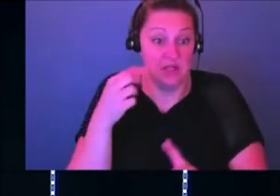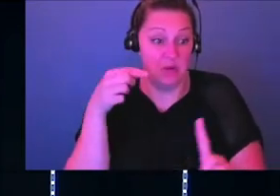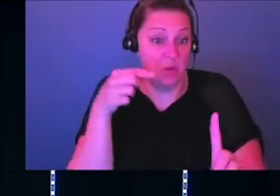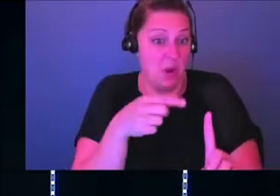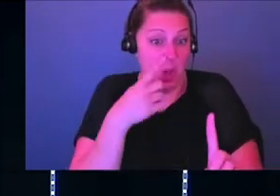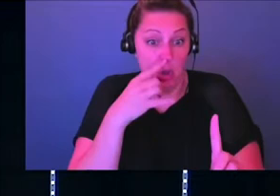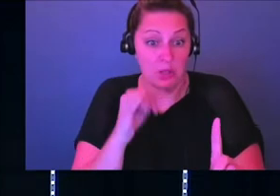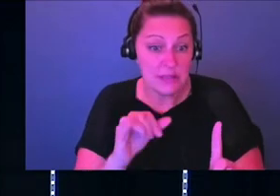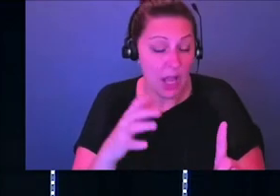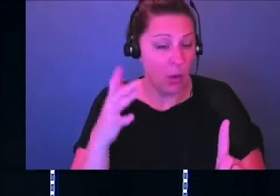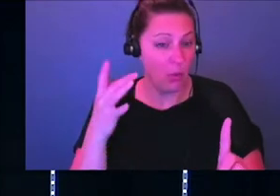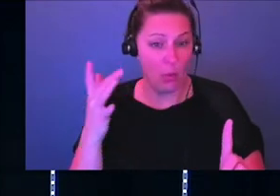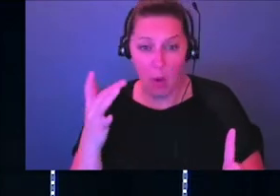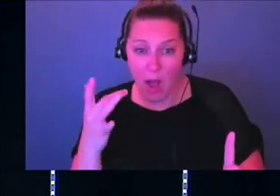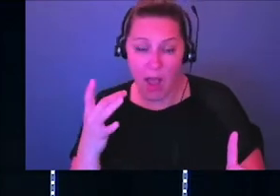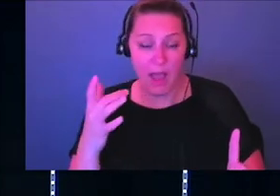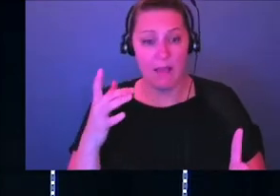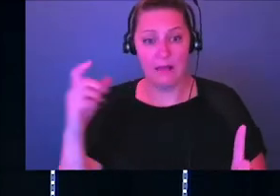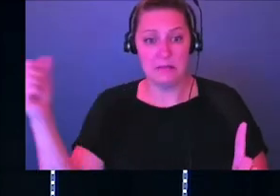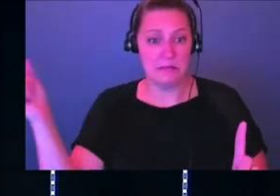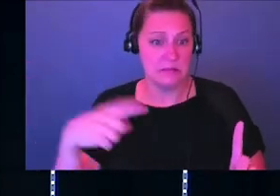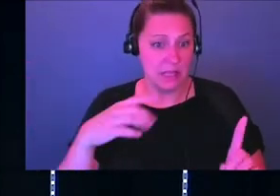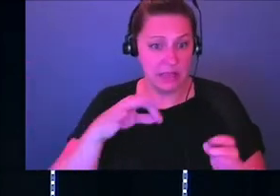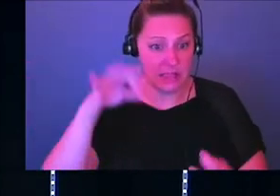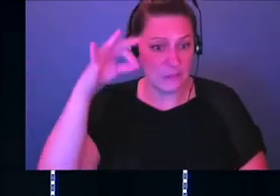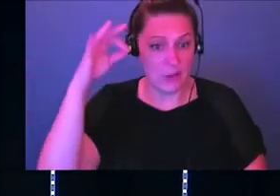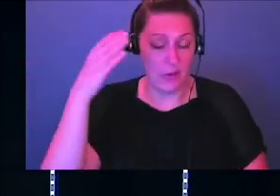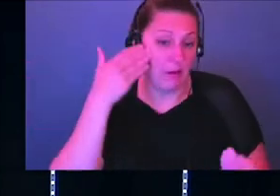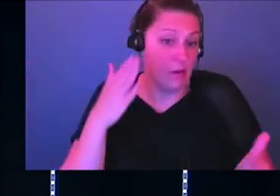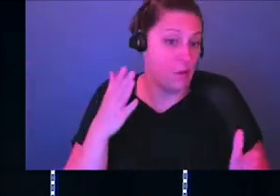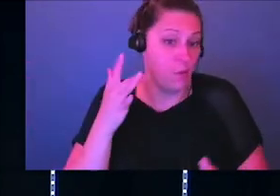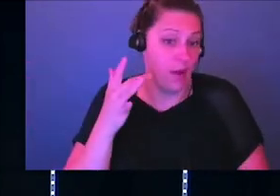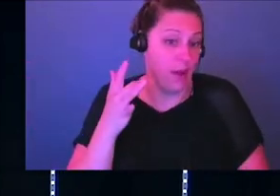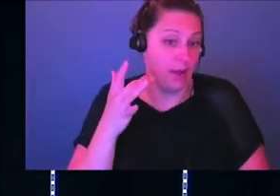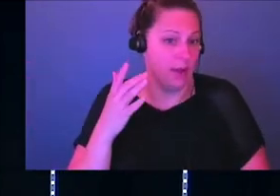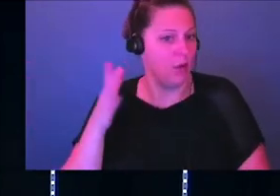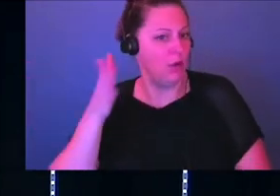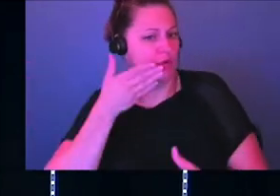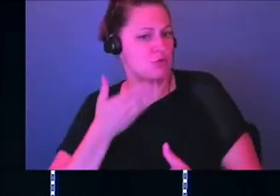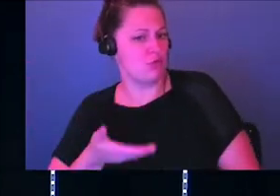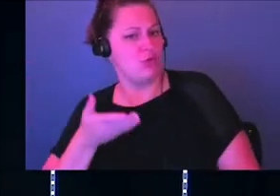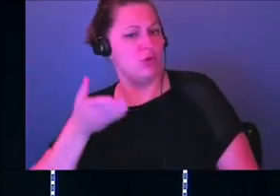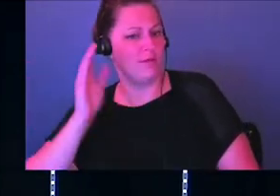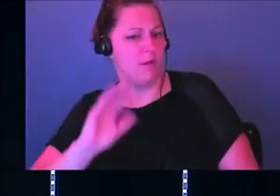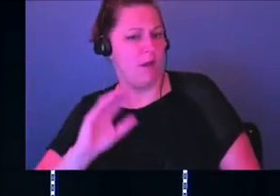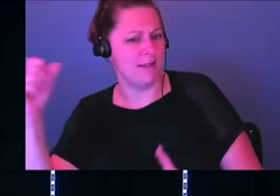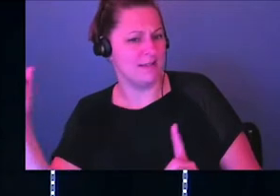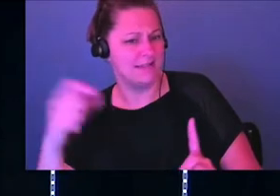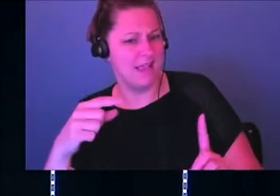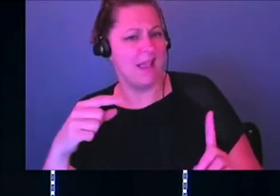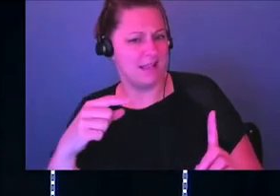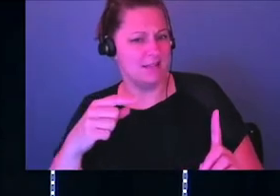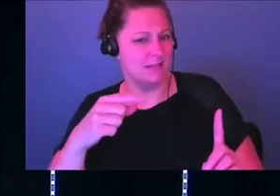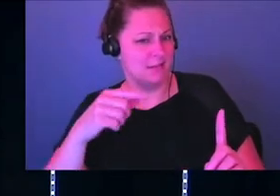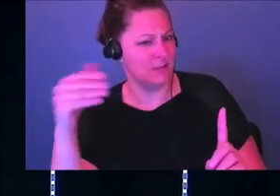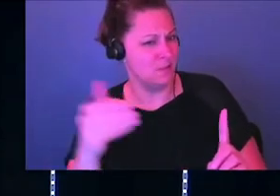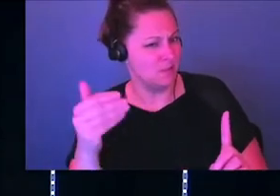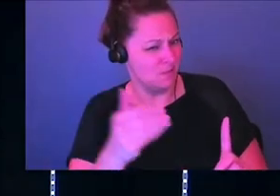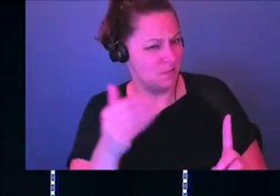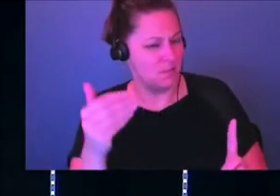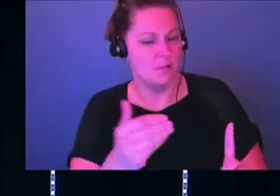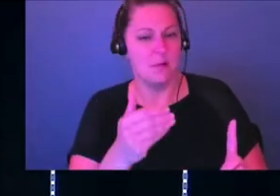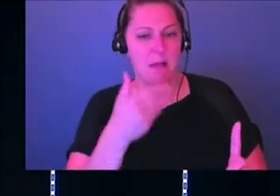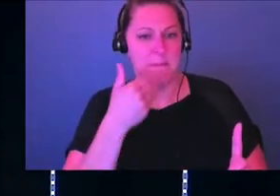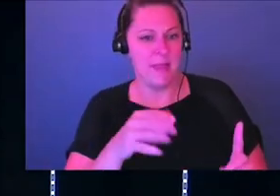looks like or why it says that the Lord sent this spirit. Because why would God send, a good God send something that's tormenting and brings depression and fear? Just